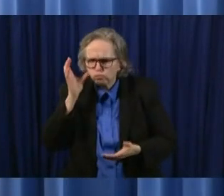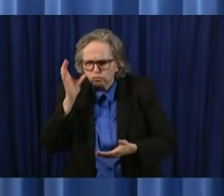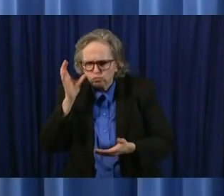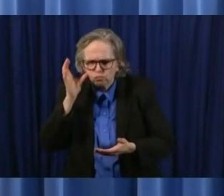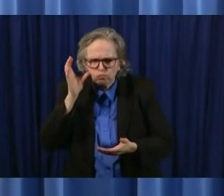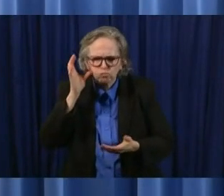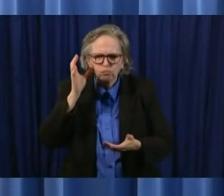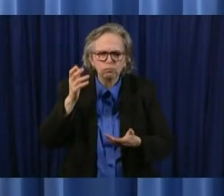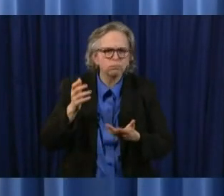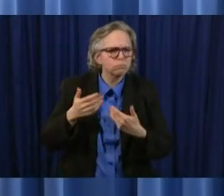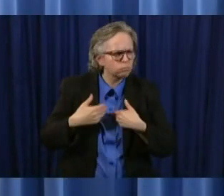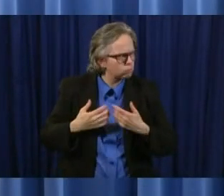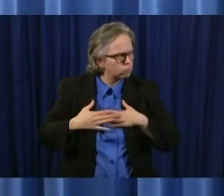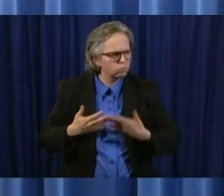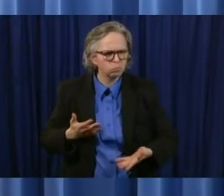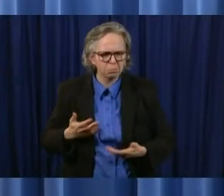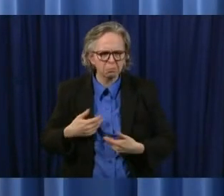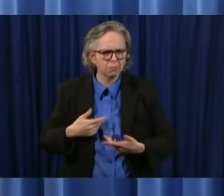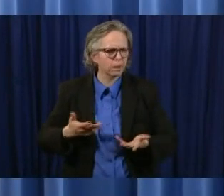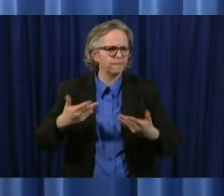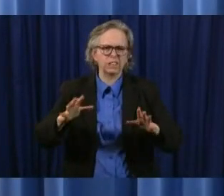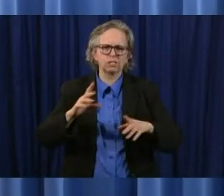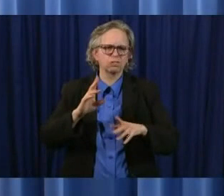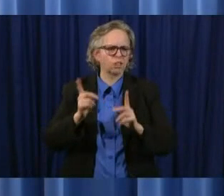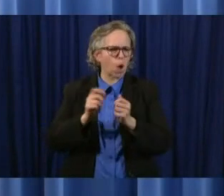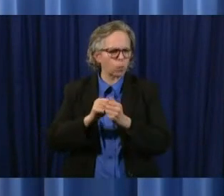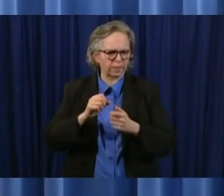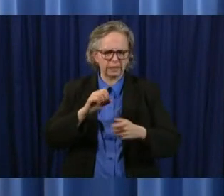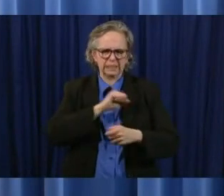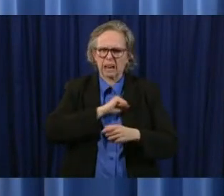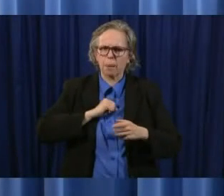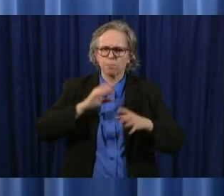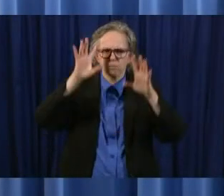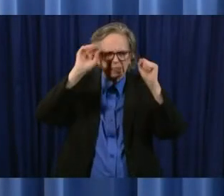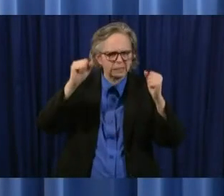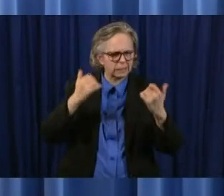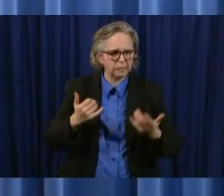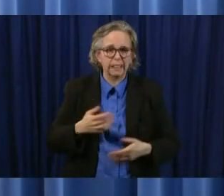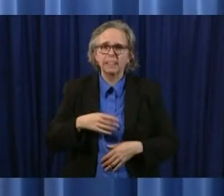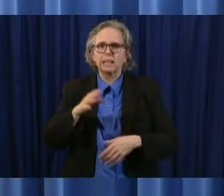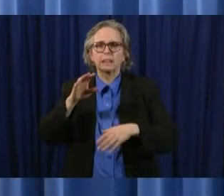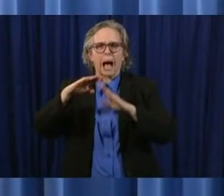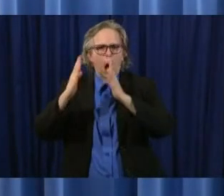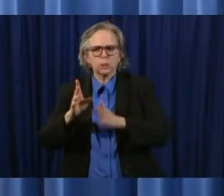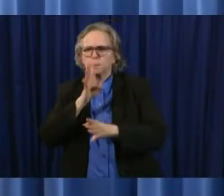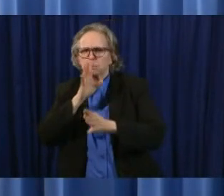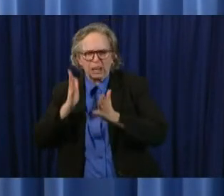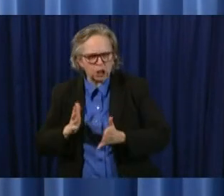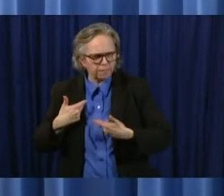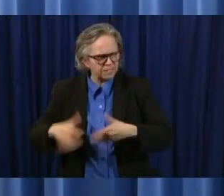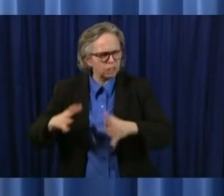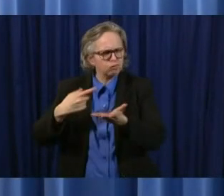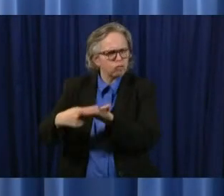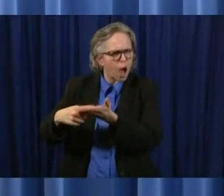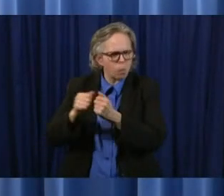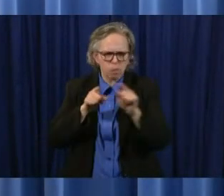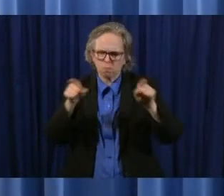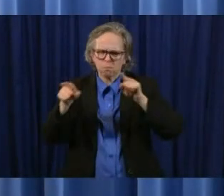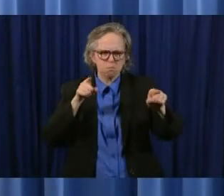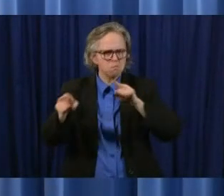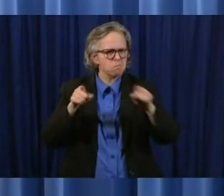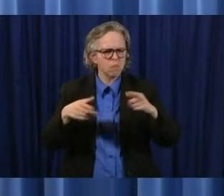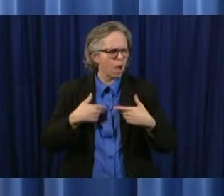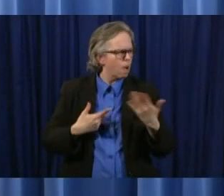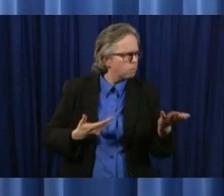with both the senate senate president uh with the speaker uh we talked about a number of different things uh talked about